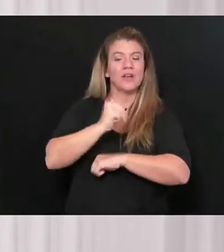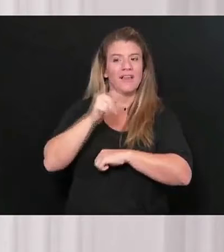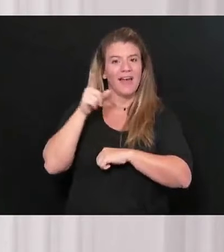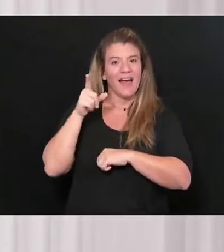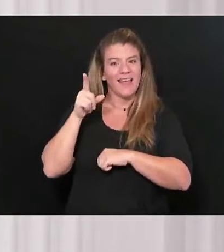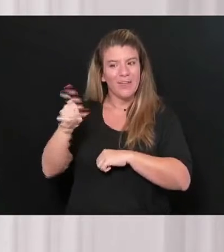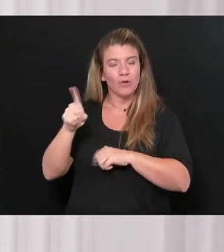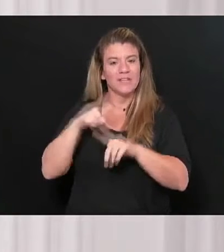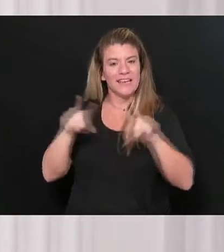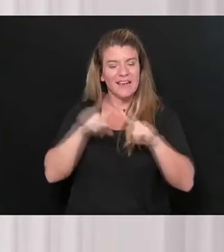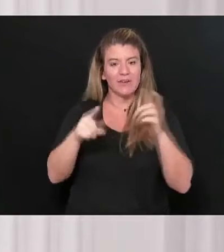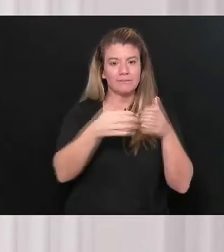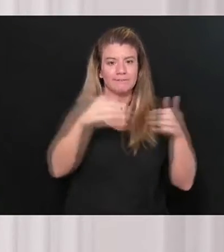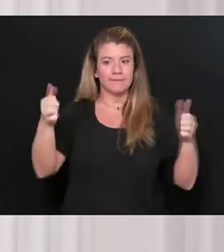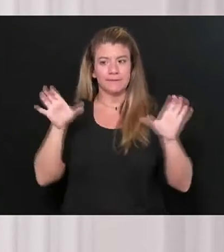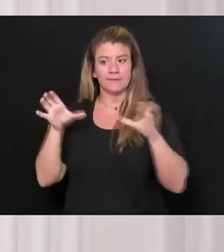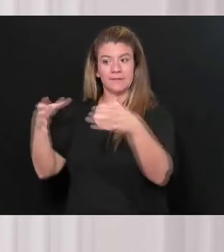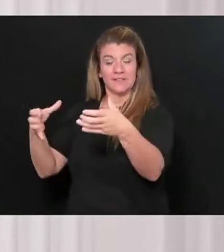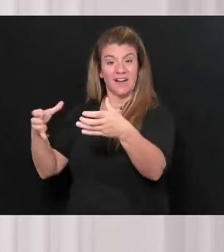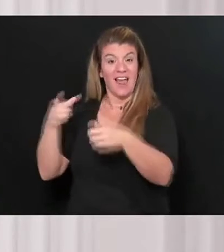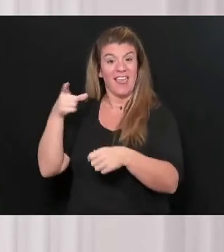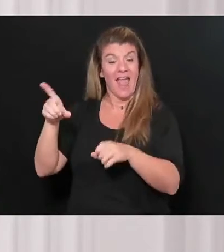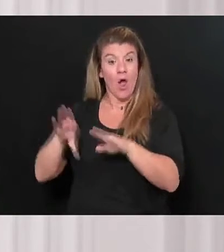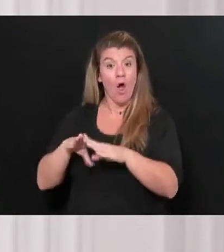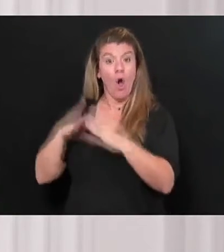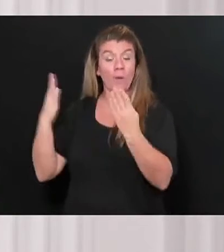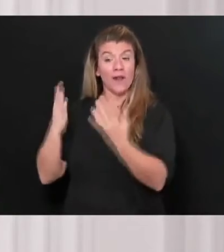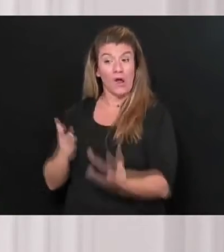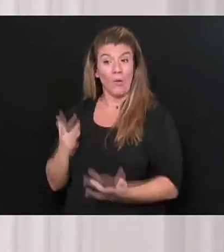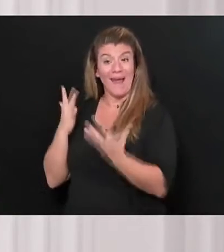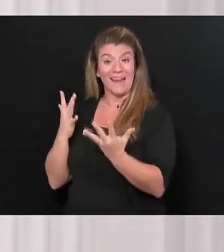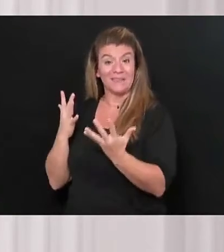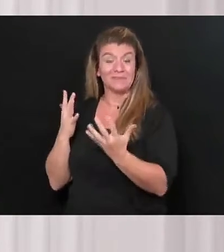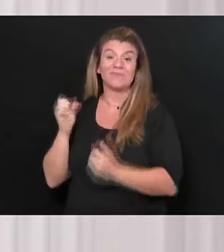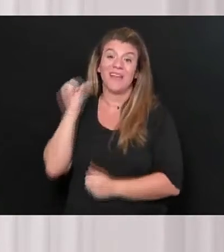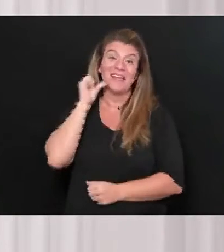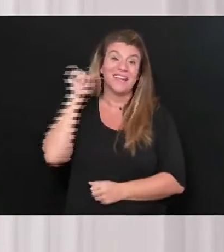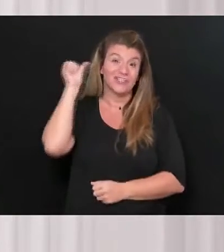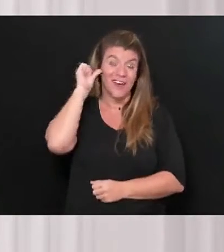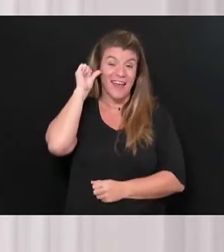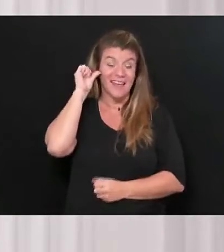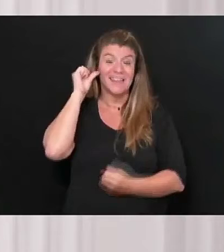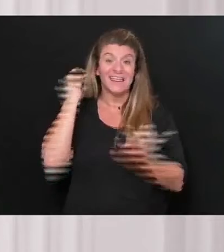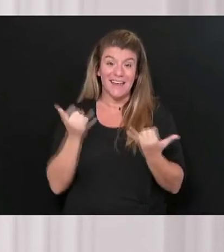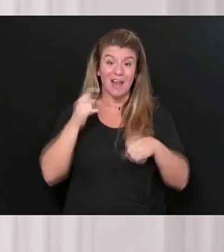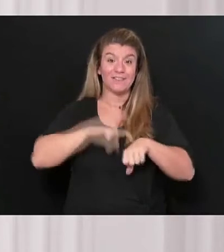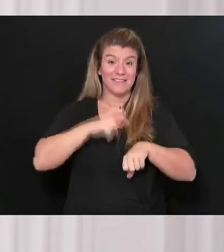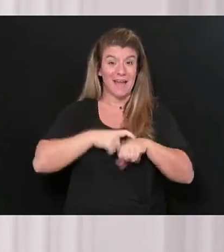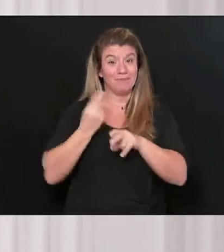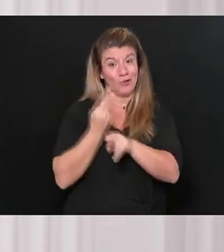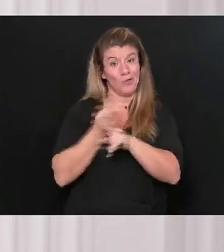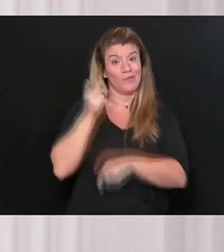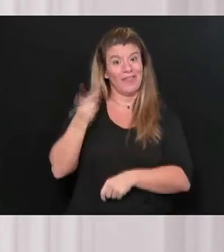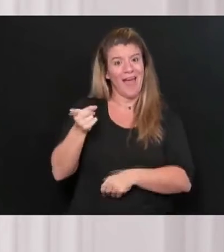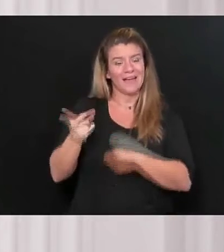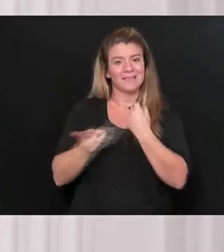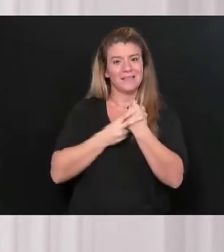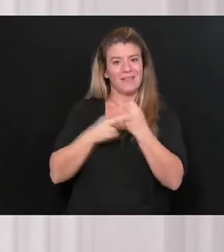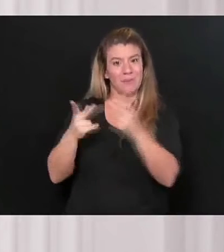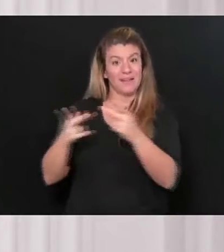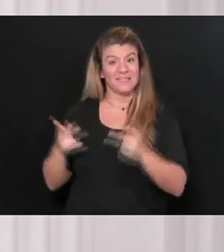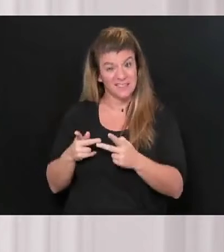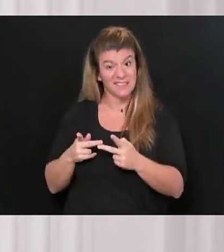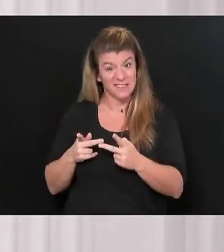in those beds yesterday. So this is a time as, as has been suggested, when we are seeing